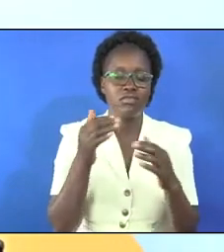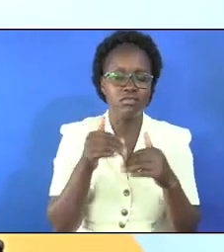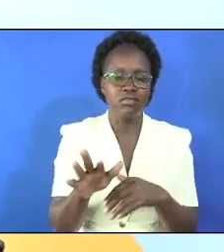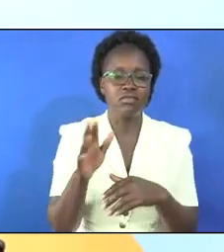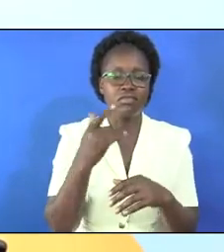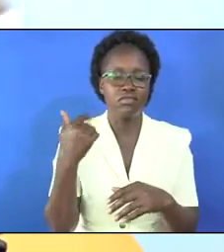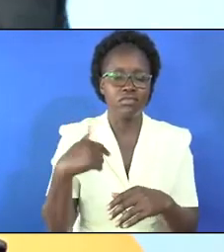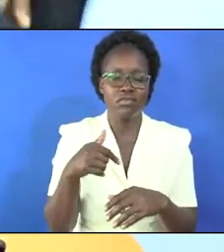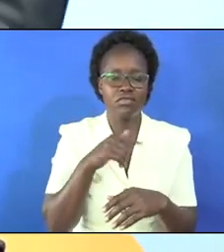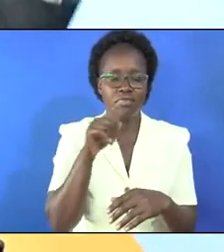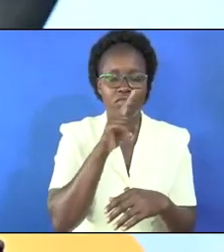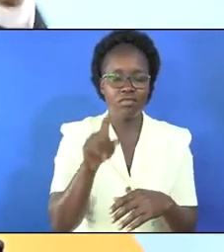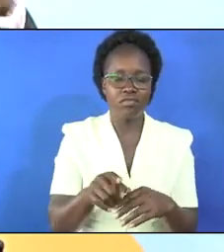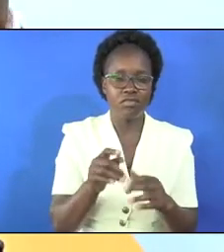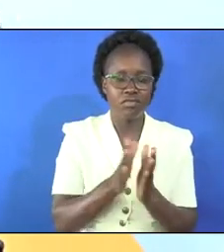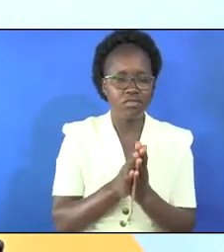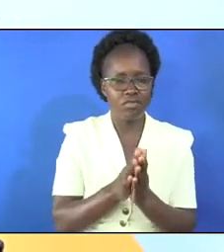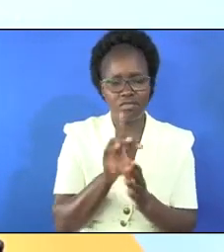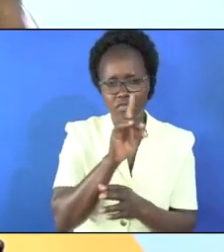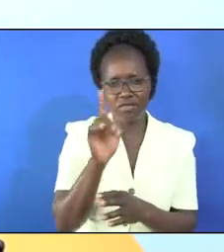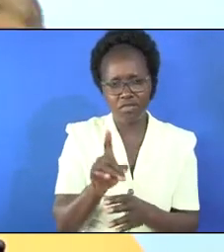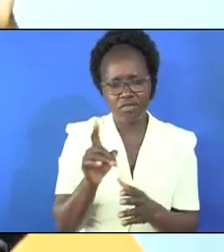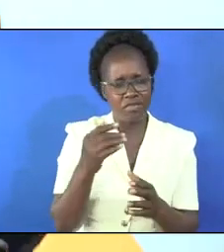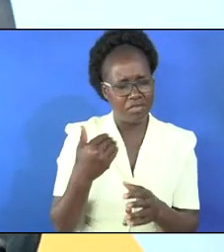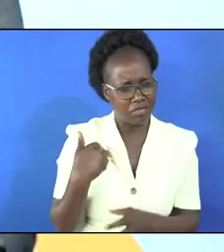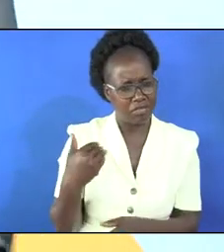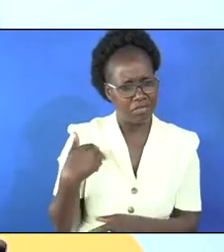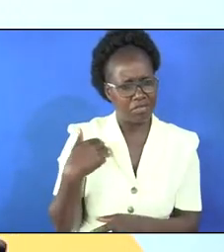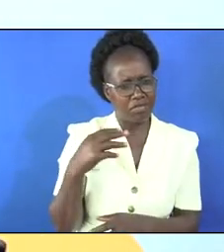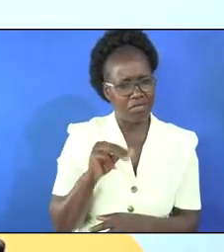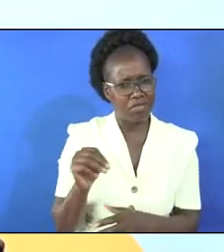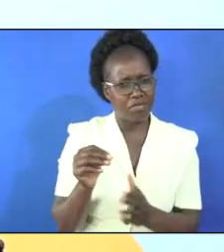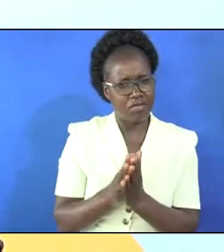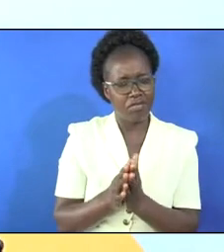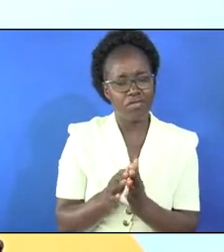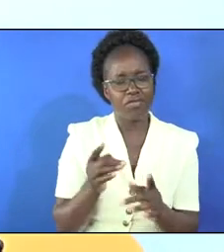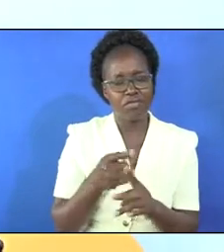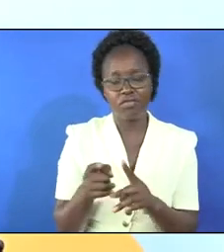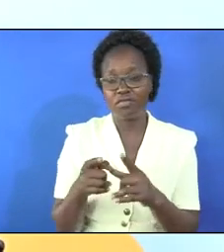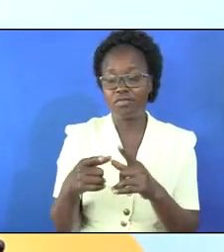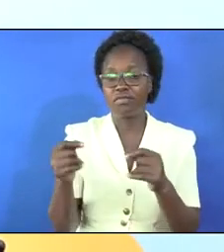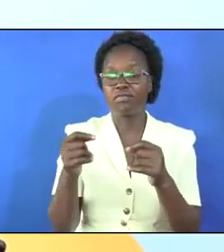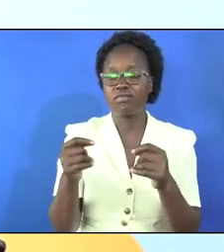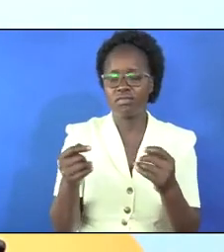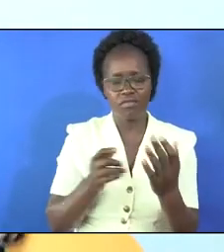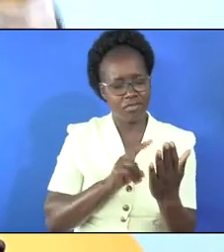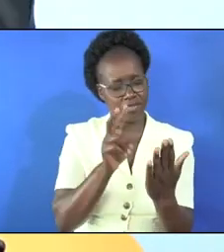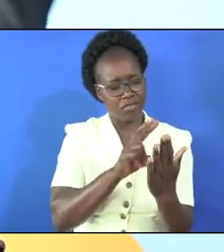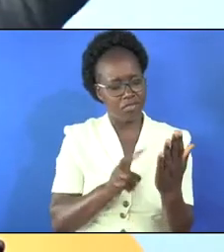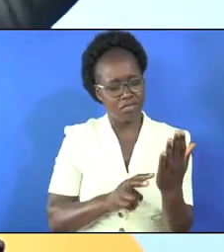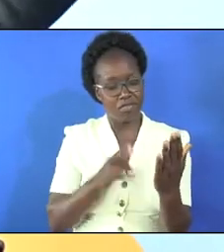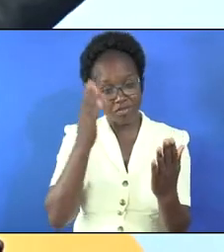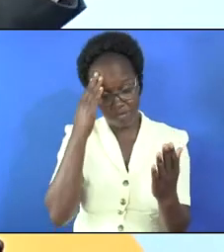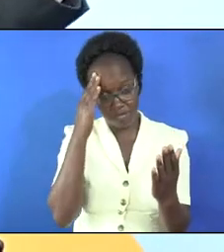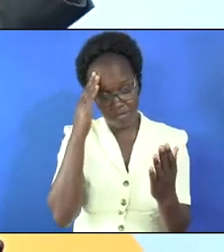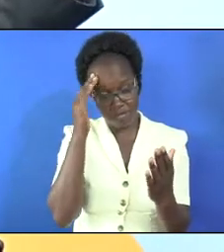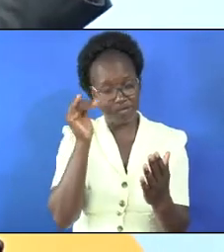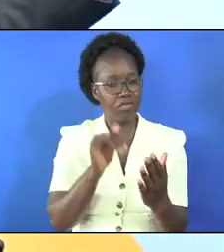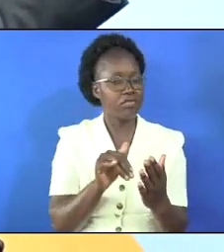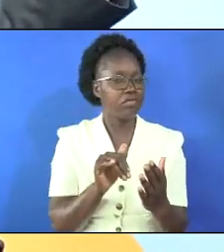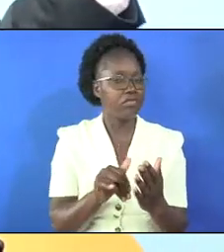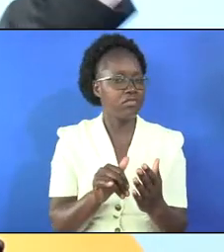away for us that was the question that was disturbing them but as as i was going through this i discovered